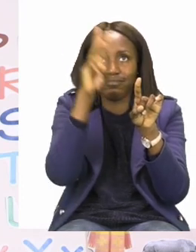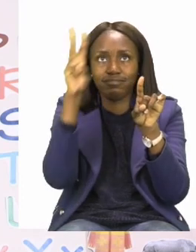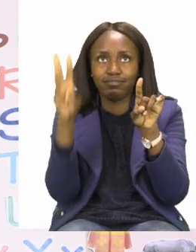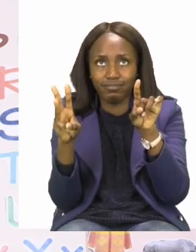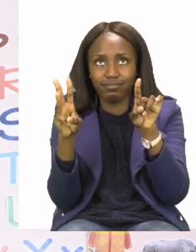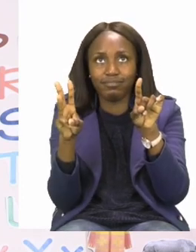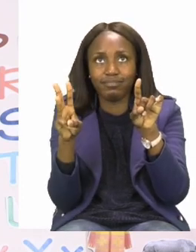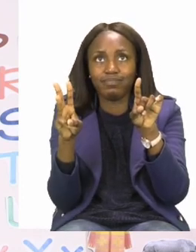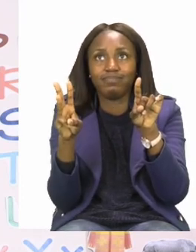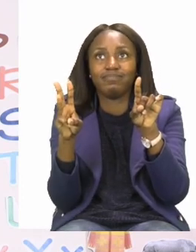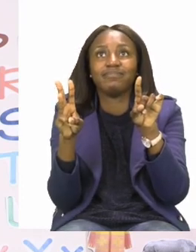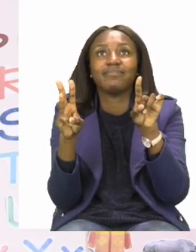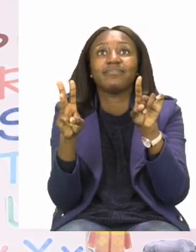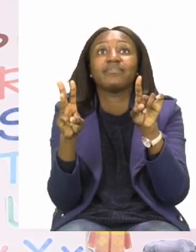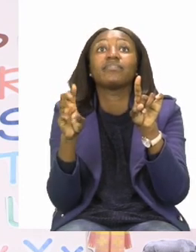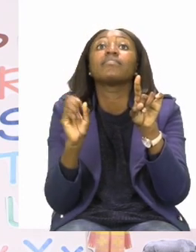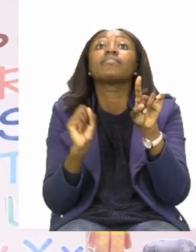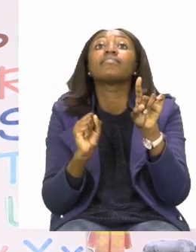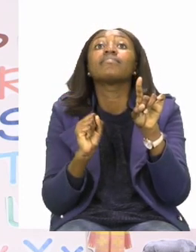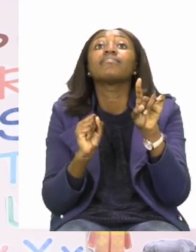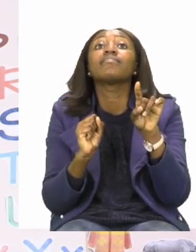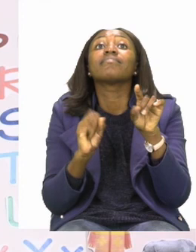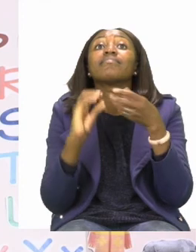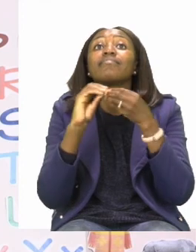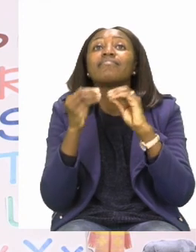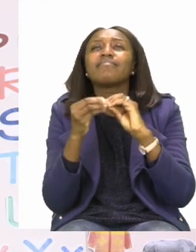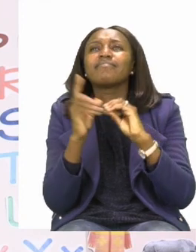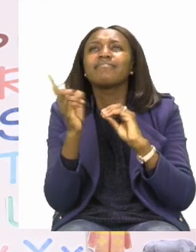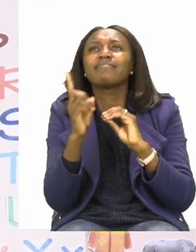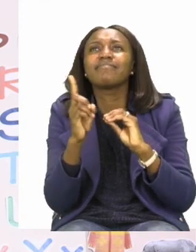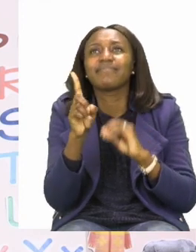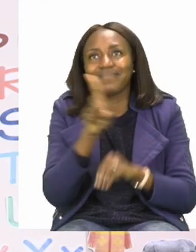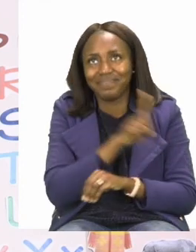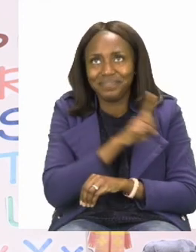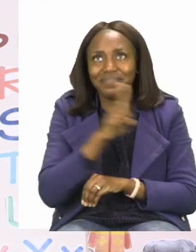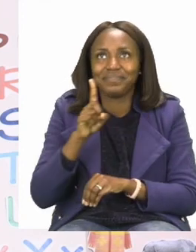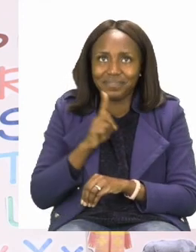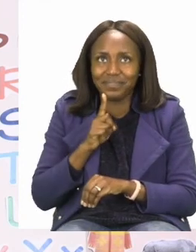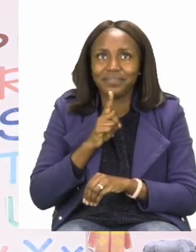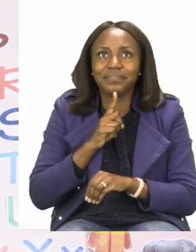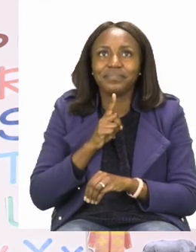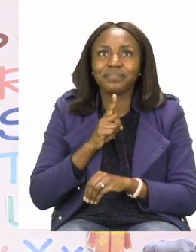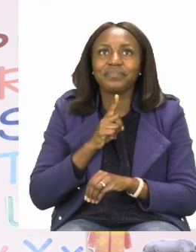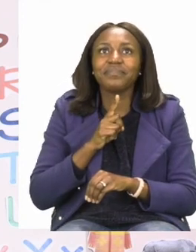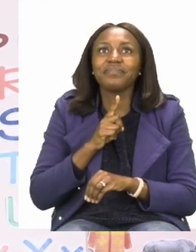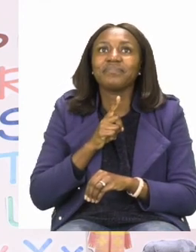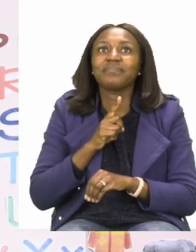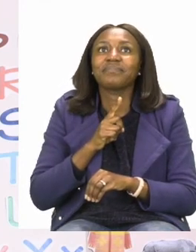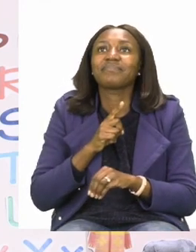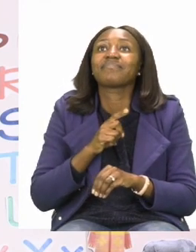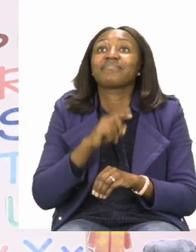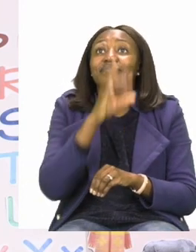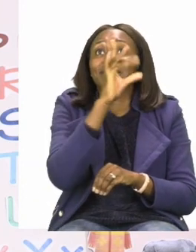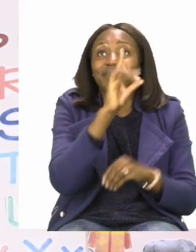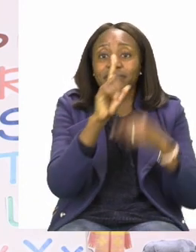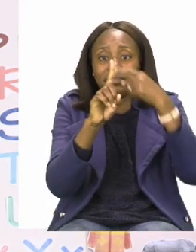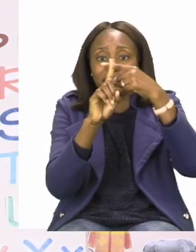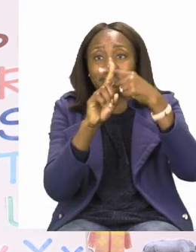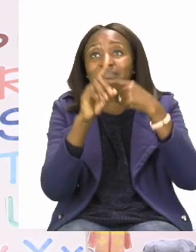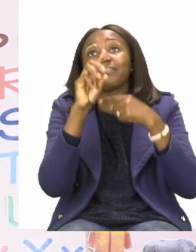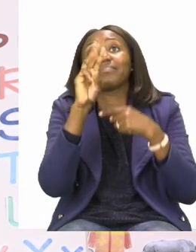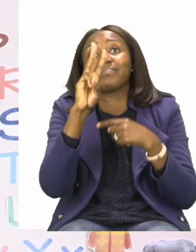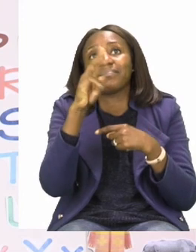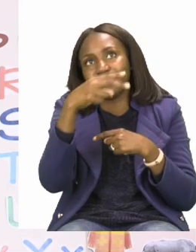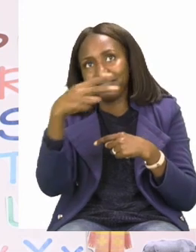3. We have landed on 11. So, 8 plus 3 will